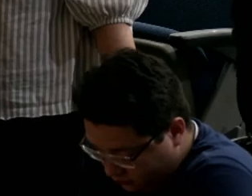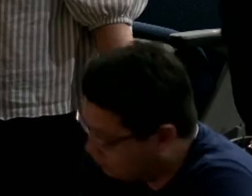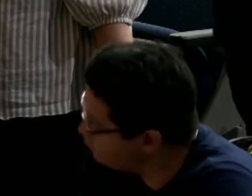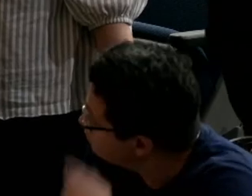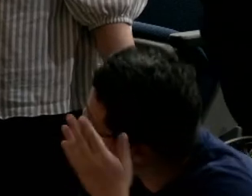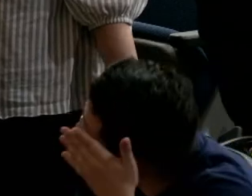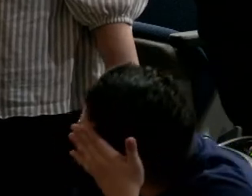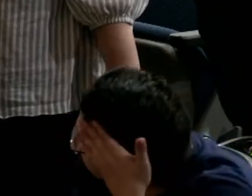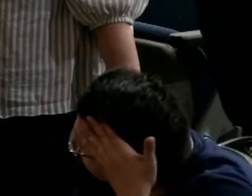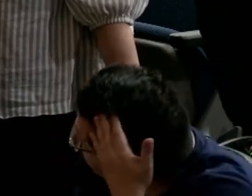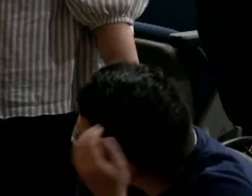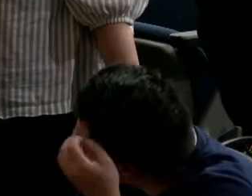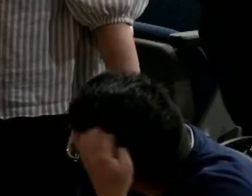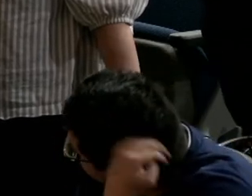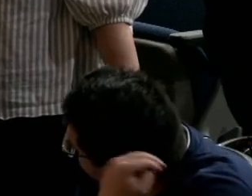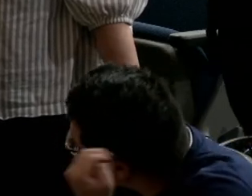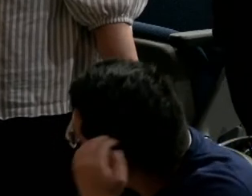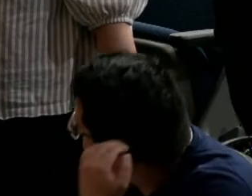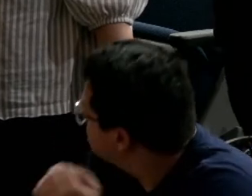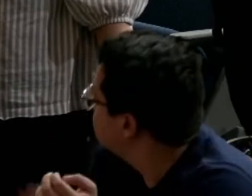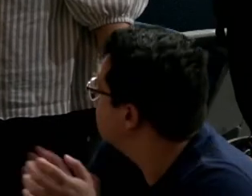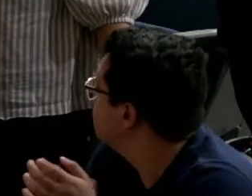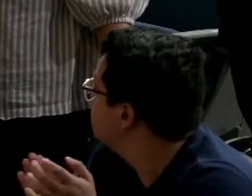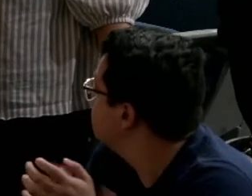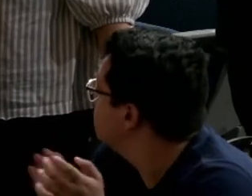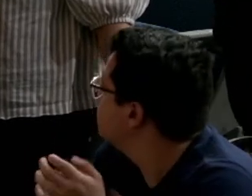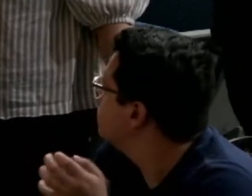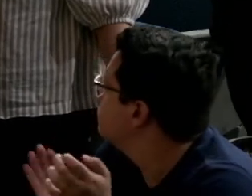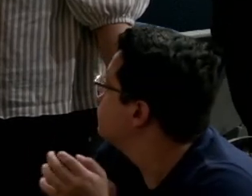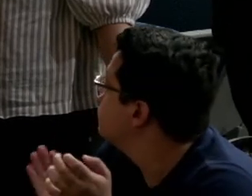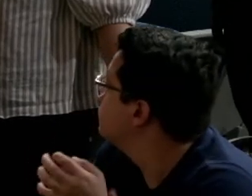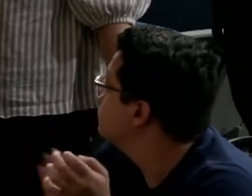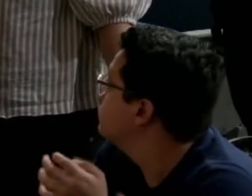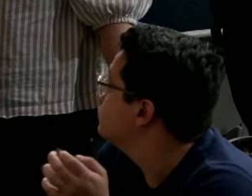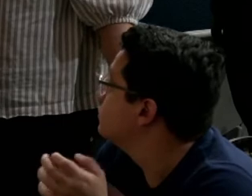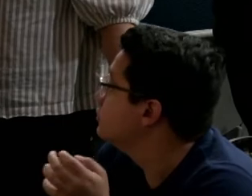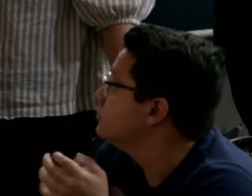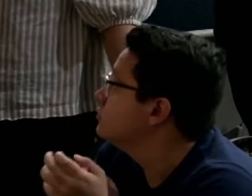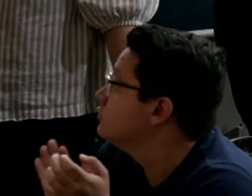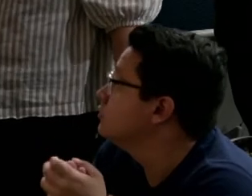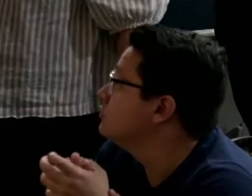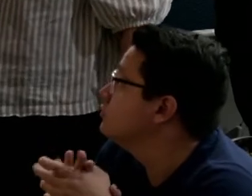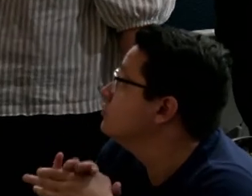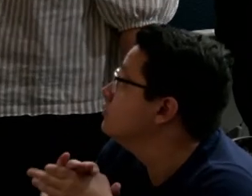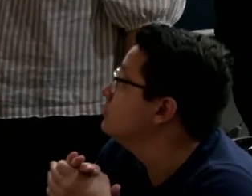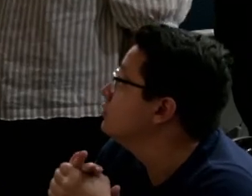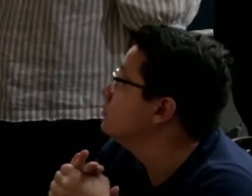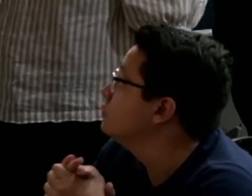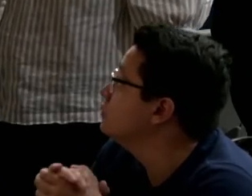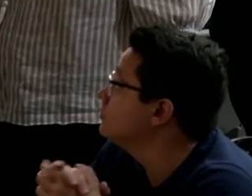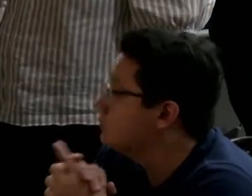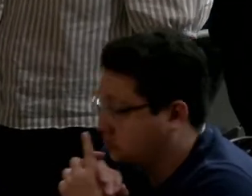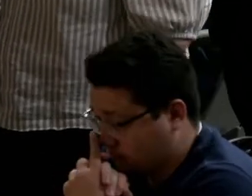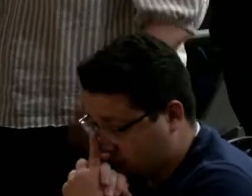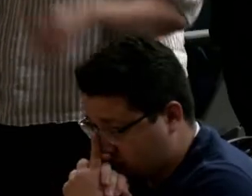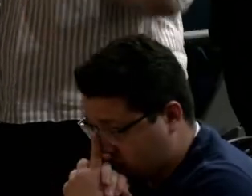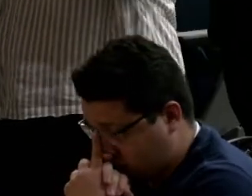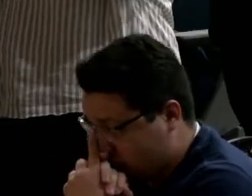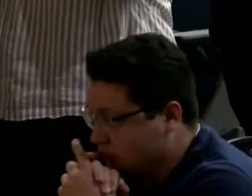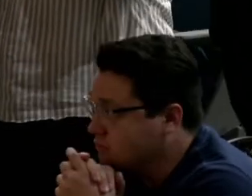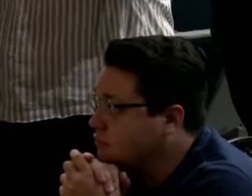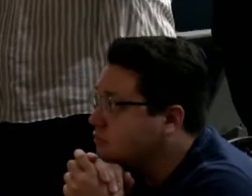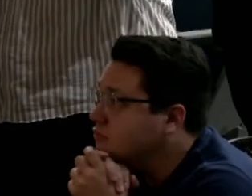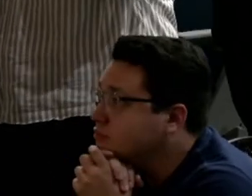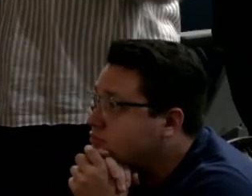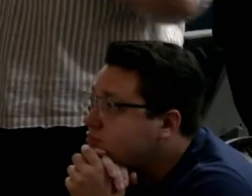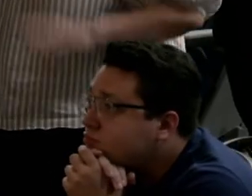Mr. Chacon, Dr. Taylor. Last year, my son had a gun pulled on him and so did his friend. His friend